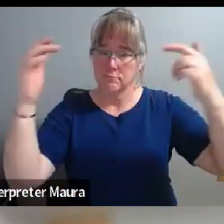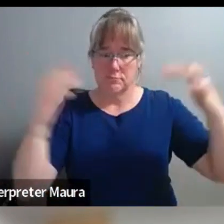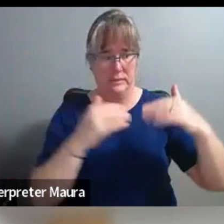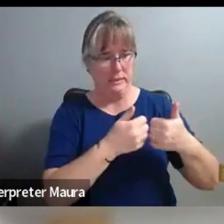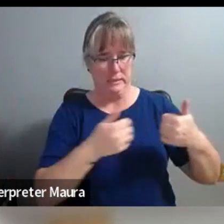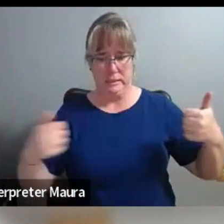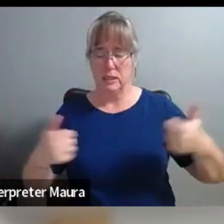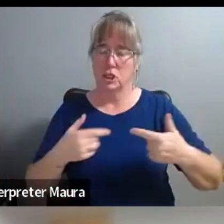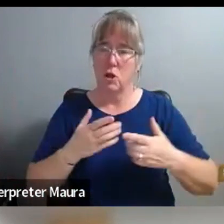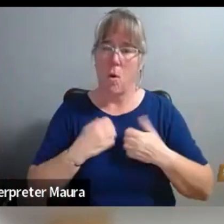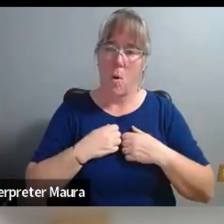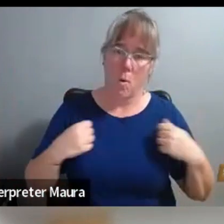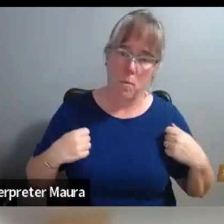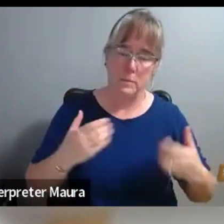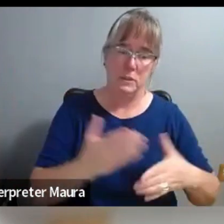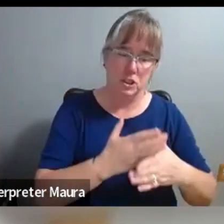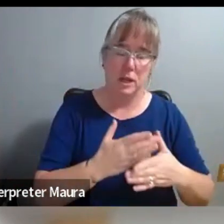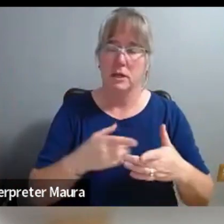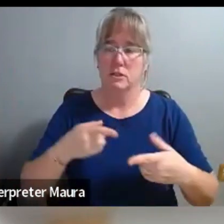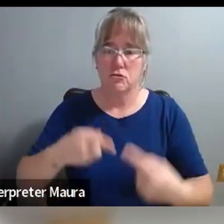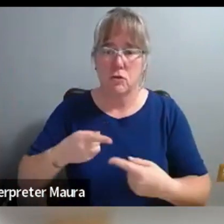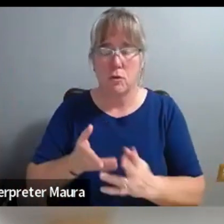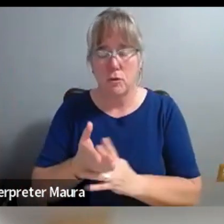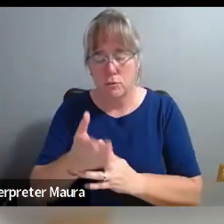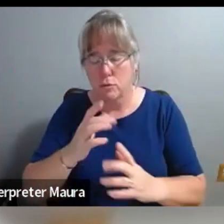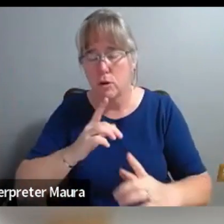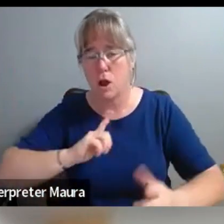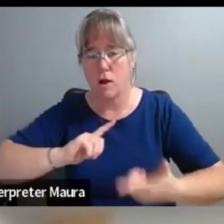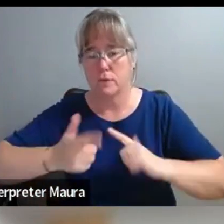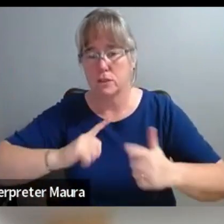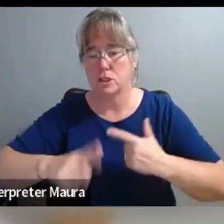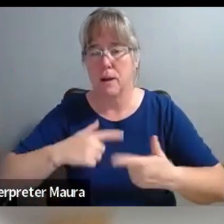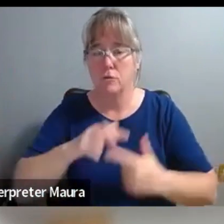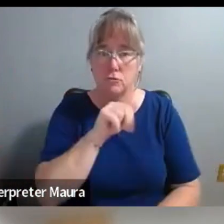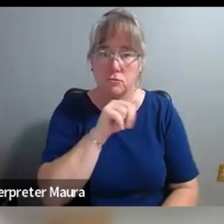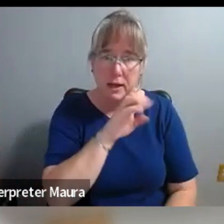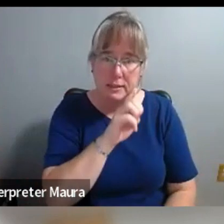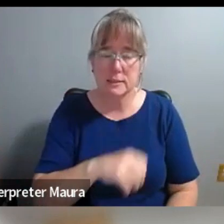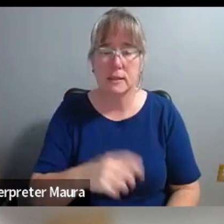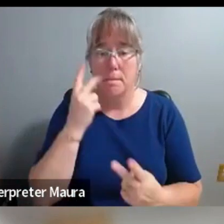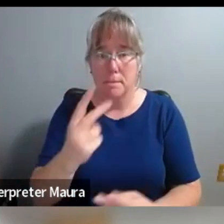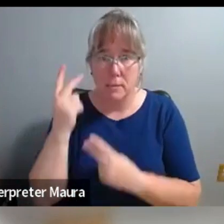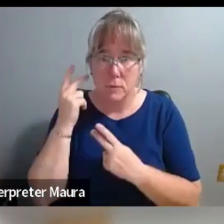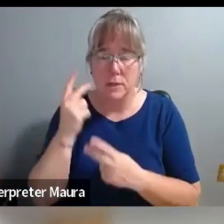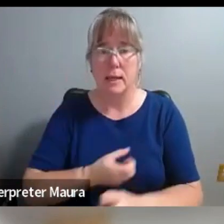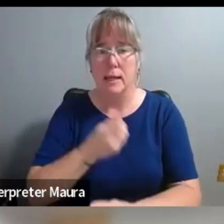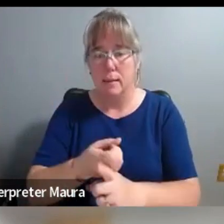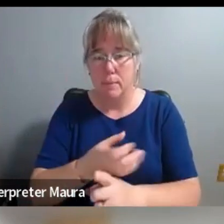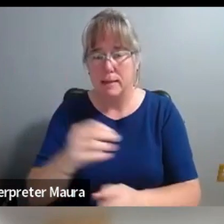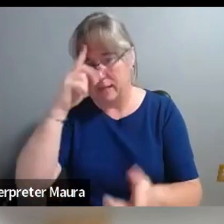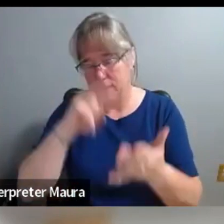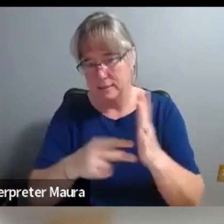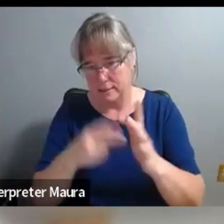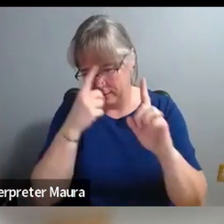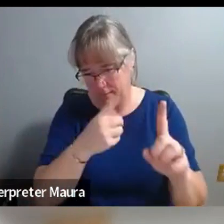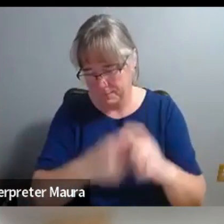conversations conversations about race, memory, impact, and intent. We are very lucky that we have a board that was